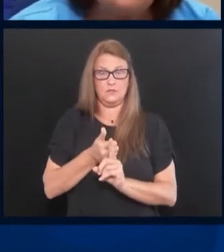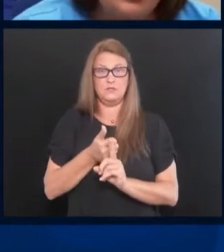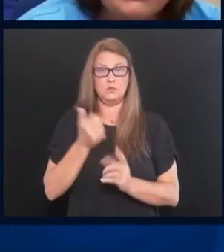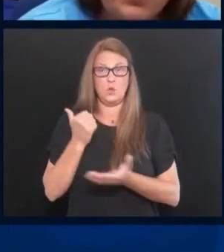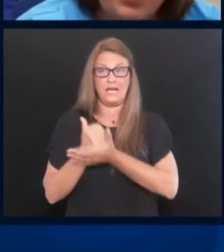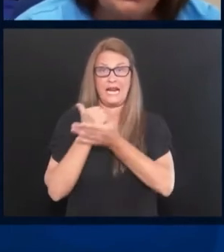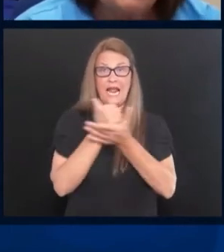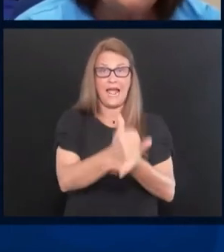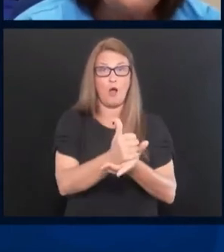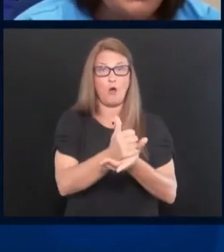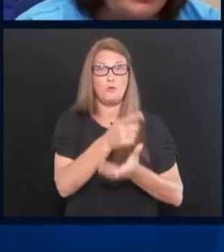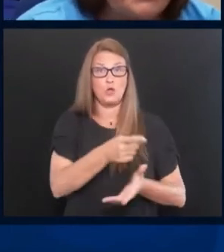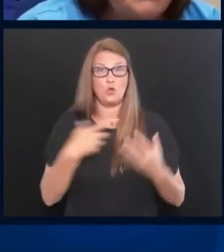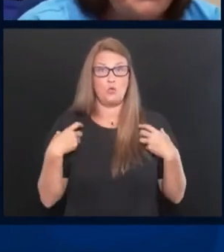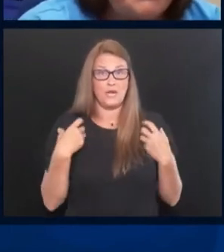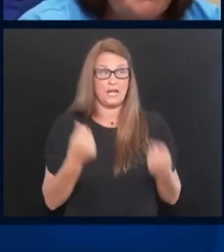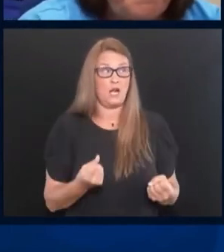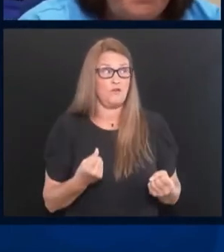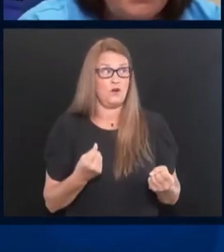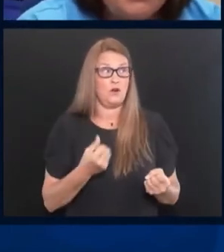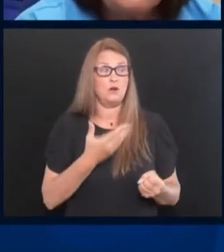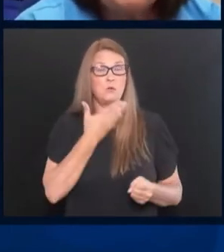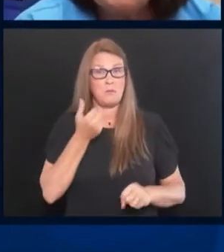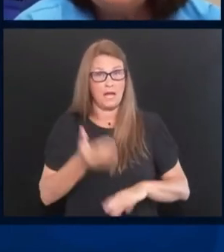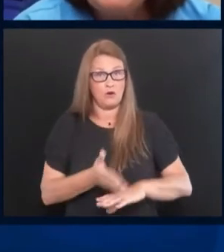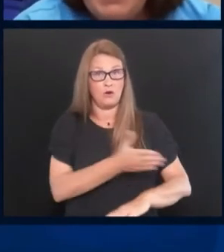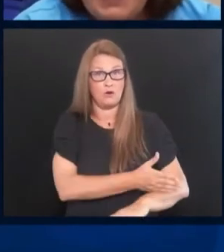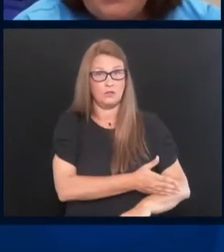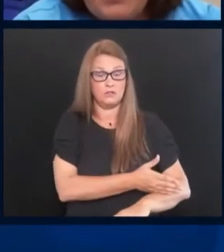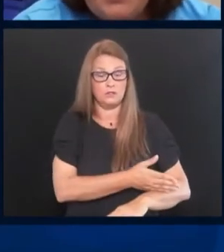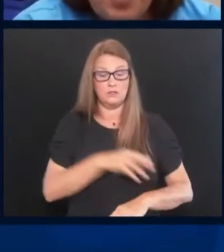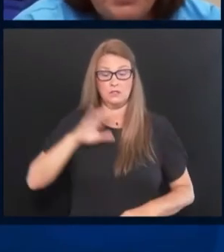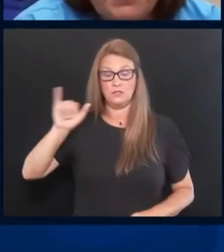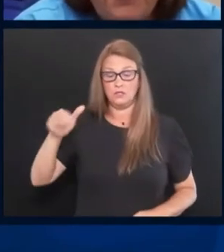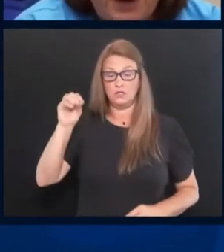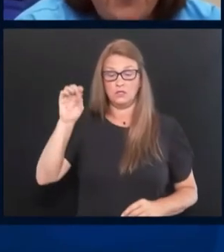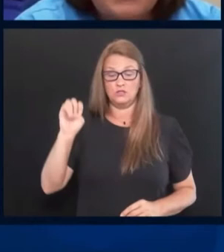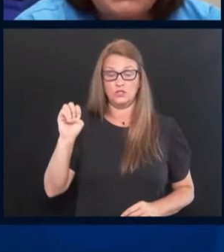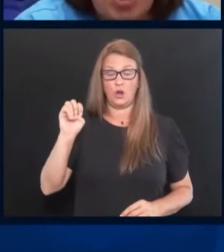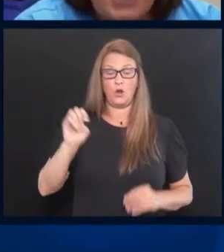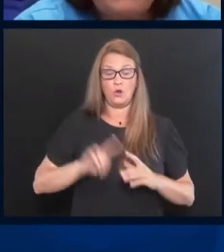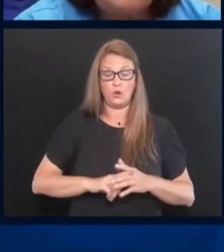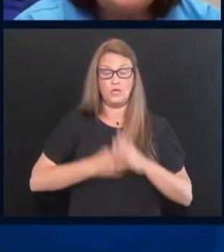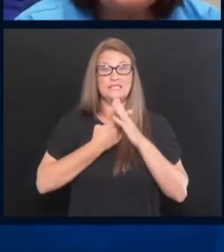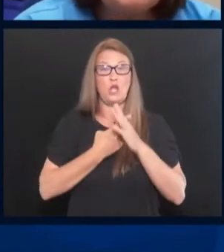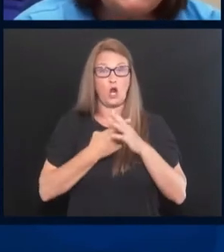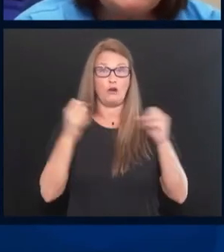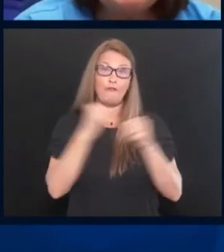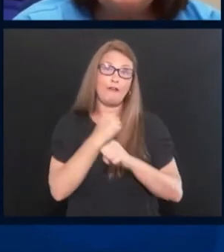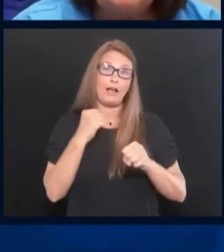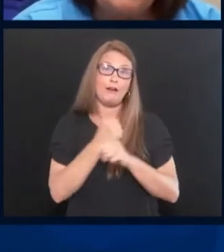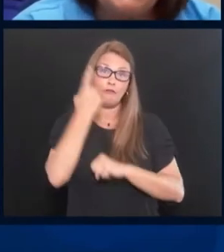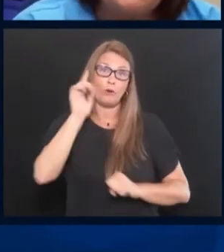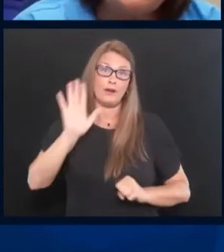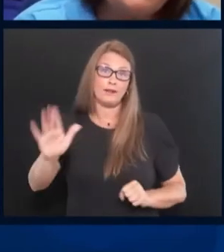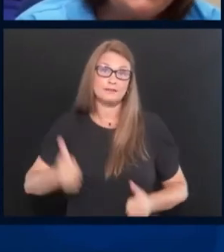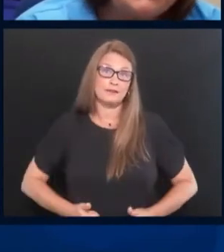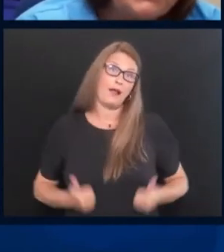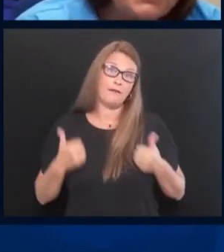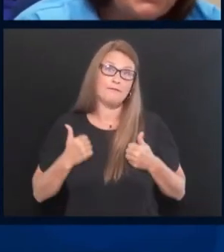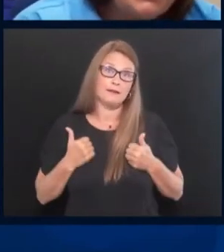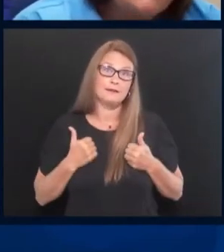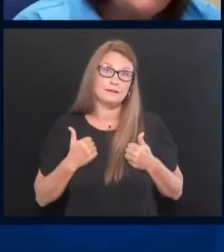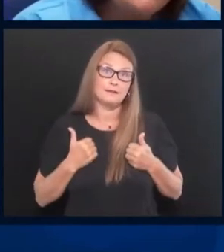and your lungs work a little bit better. Joe began at that moment to fight for his life. He's still fighting.